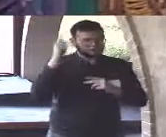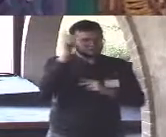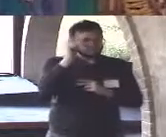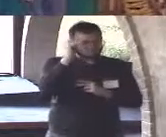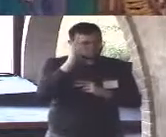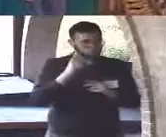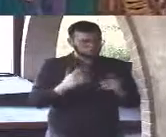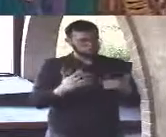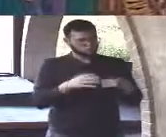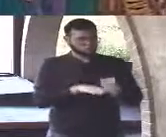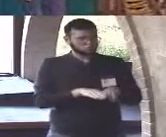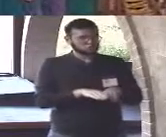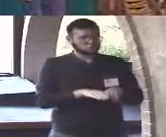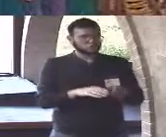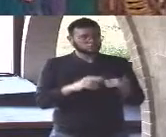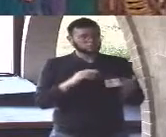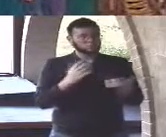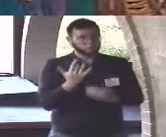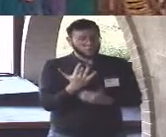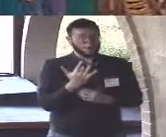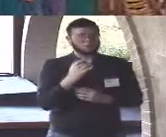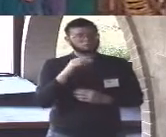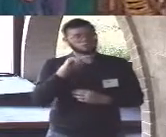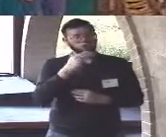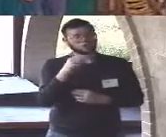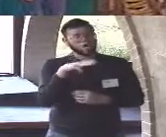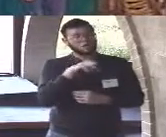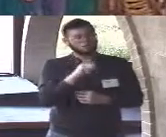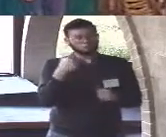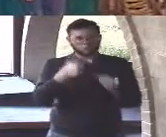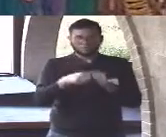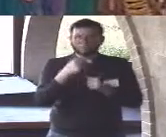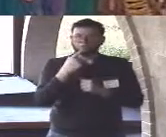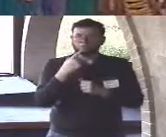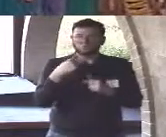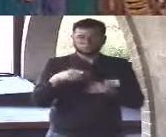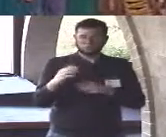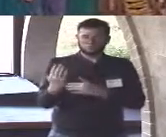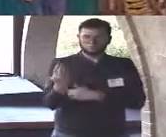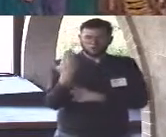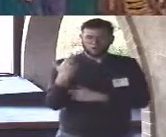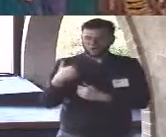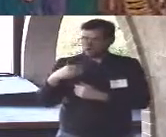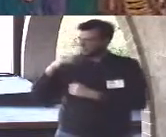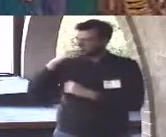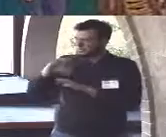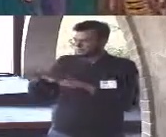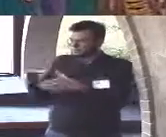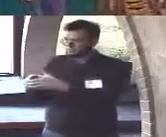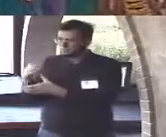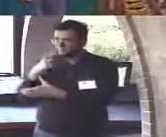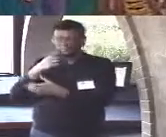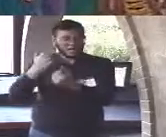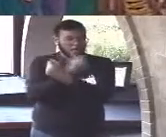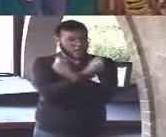as Thomas was suggesting this morning with our kids absolutely everything everything is text